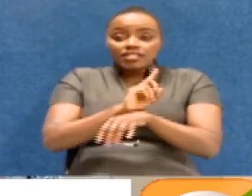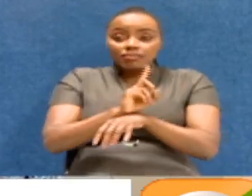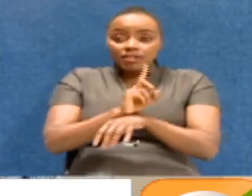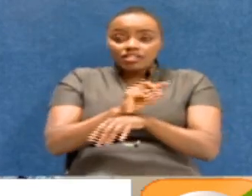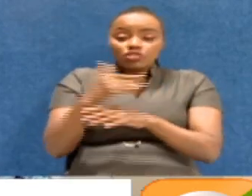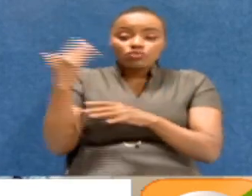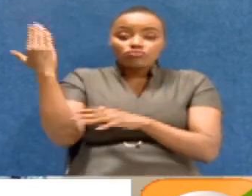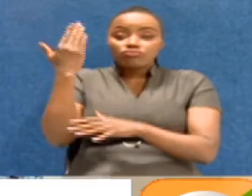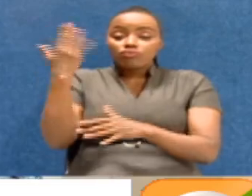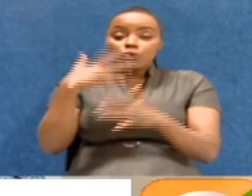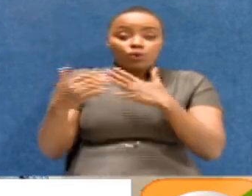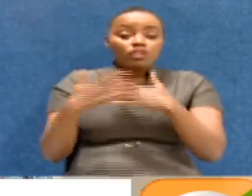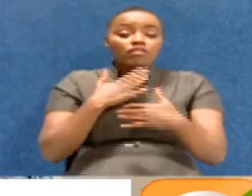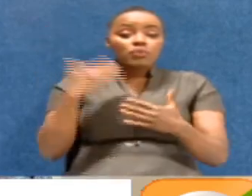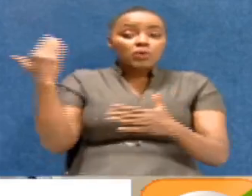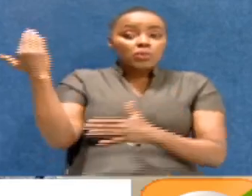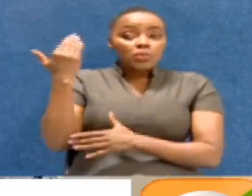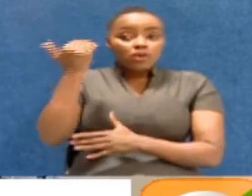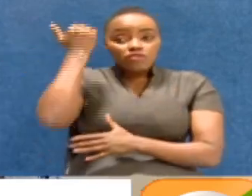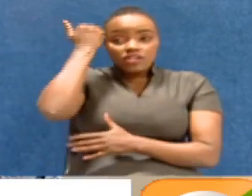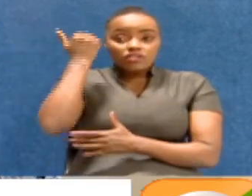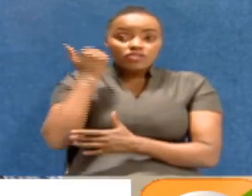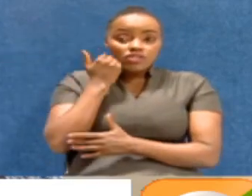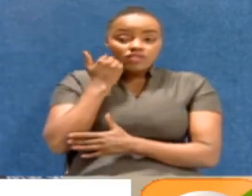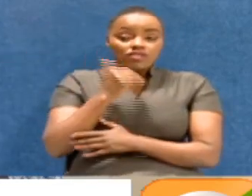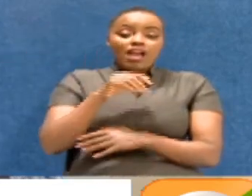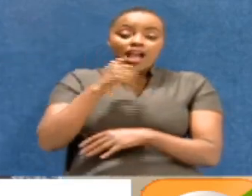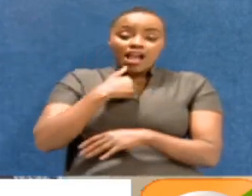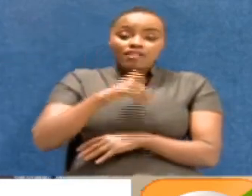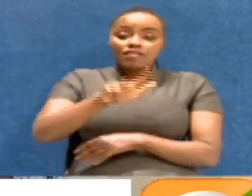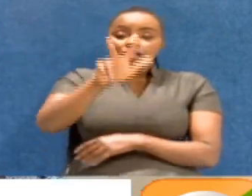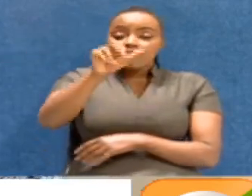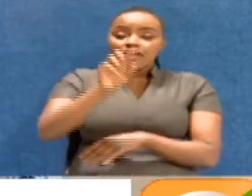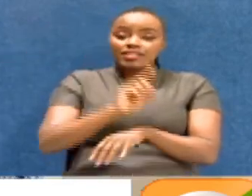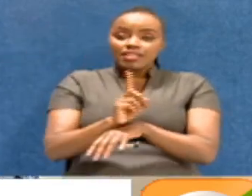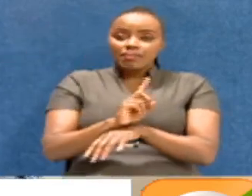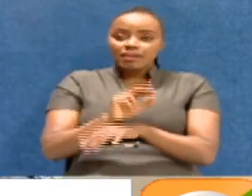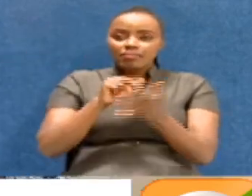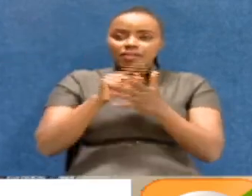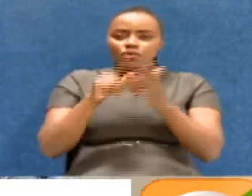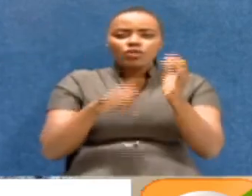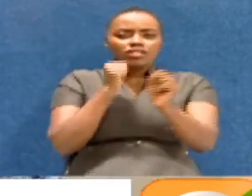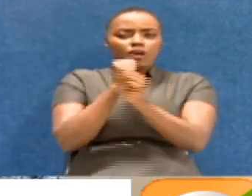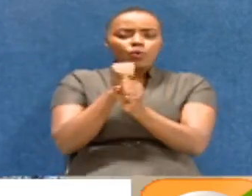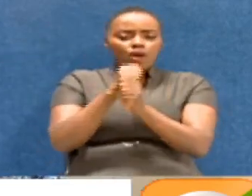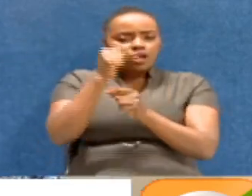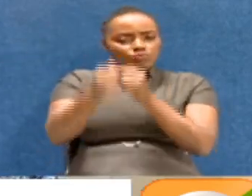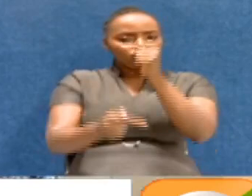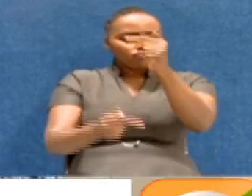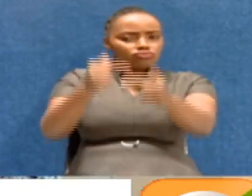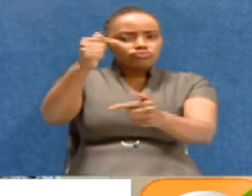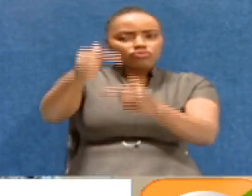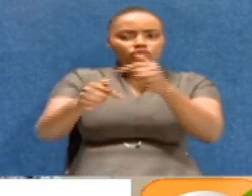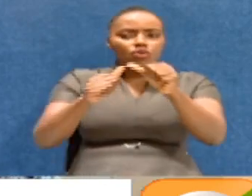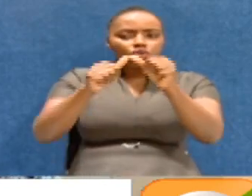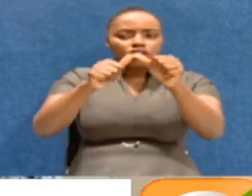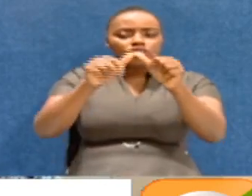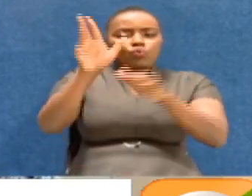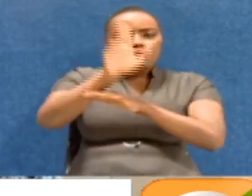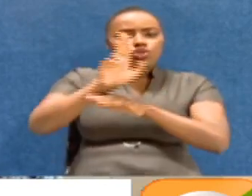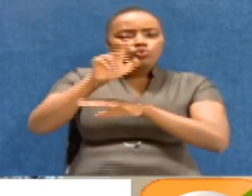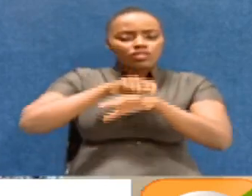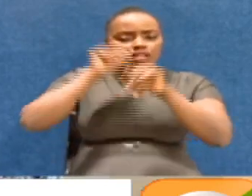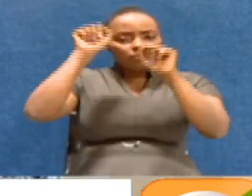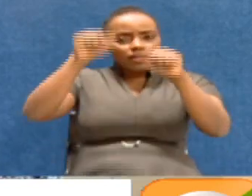present whatever it is you want to present in court, you have your 30 minutes. So, it's work in progress. I think it will take some